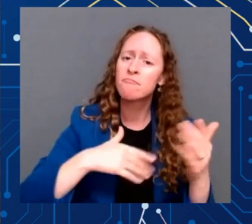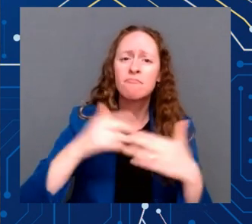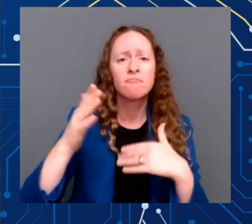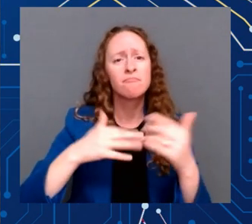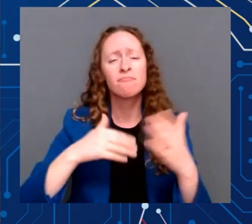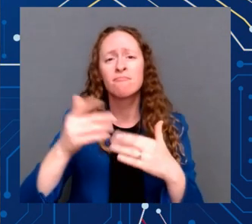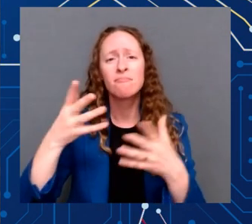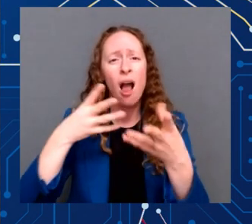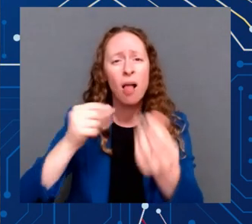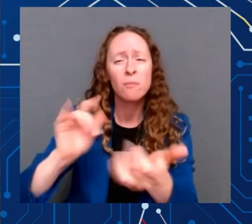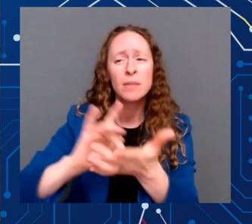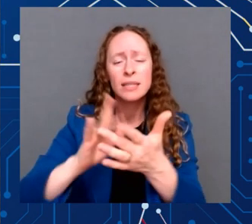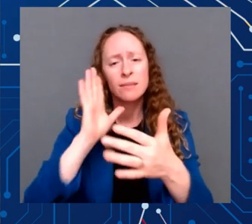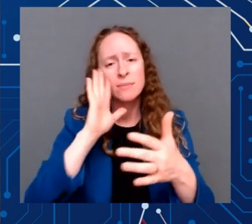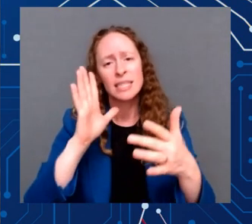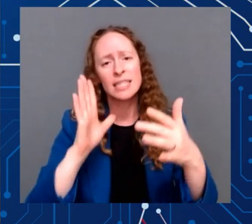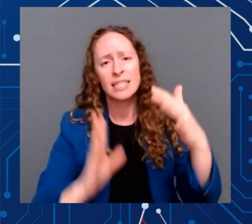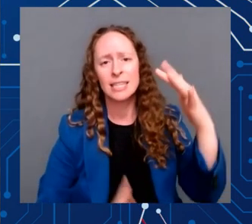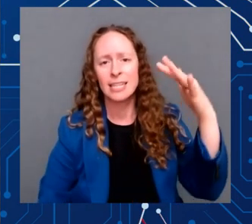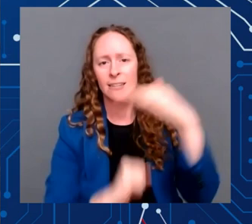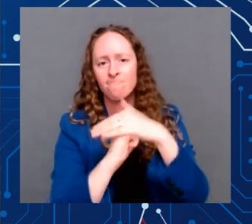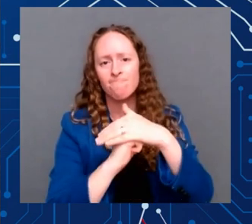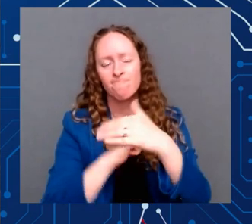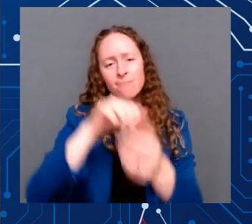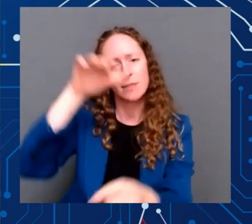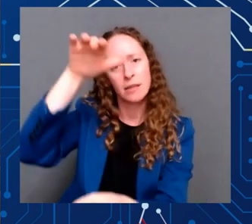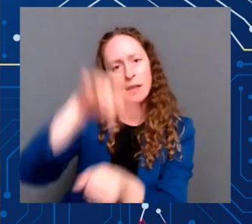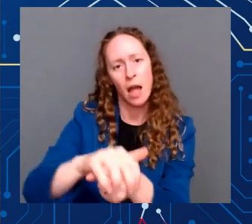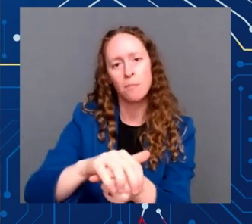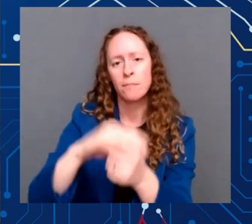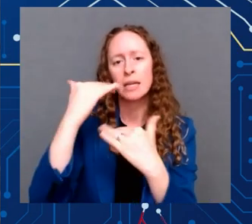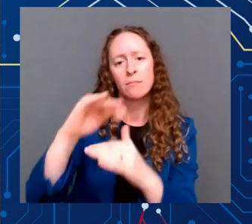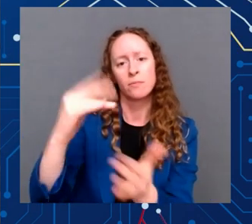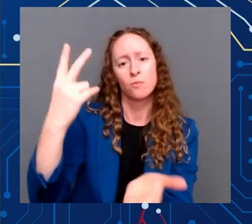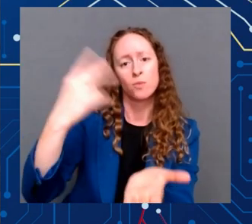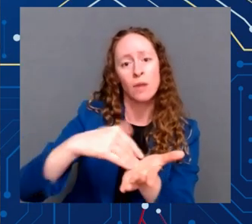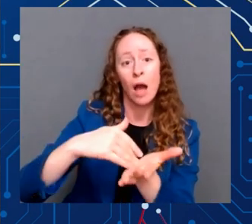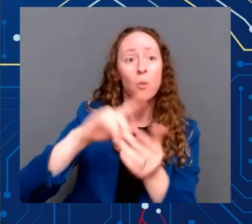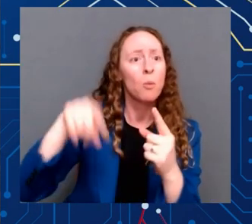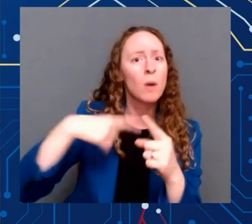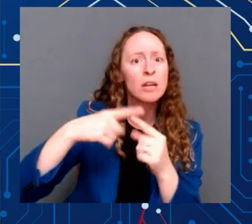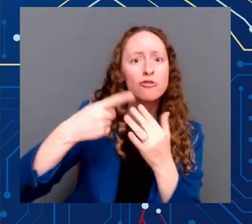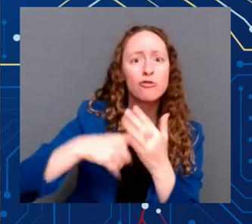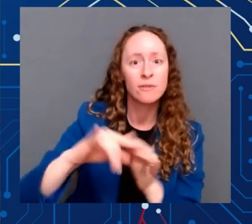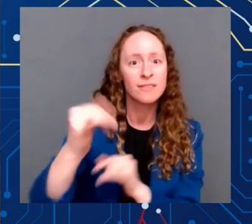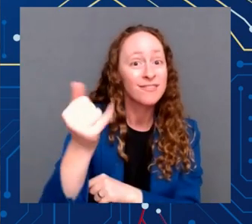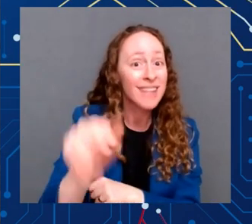one specific example, beginning in January. We're it. Because a lot is going to happen.